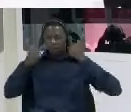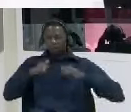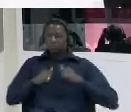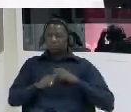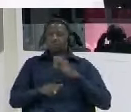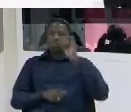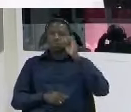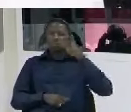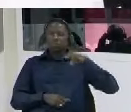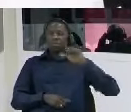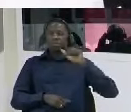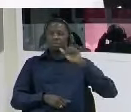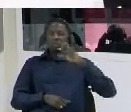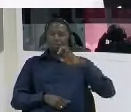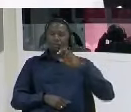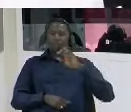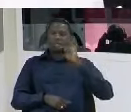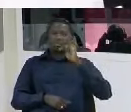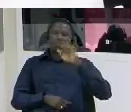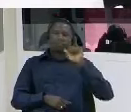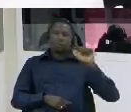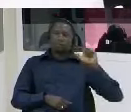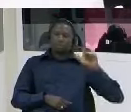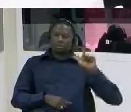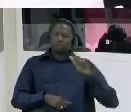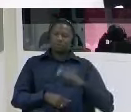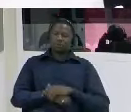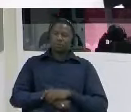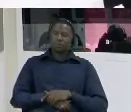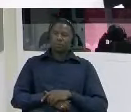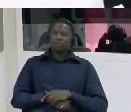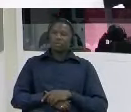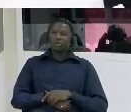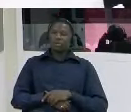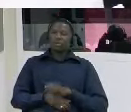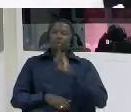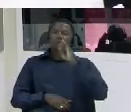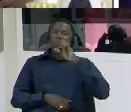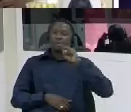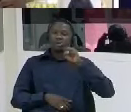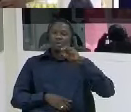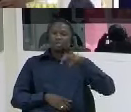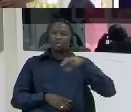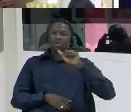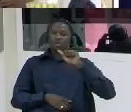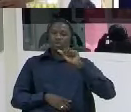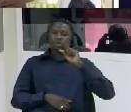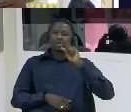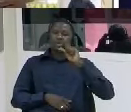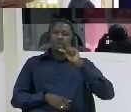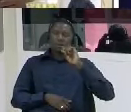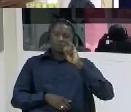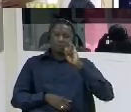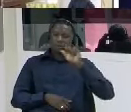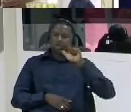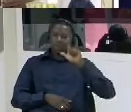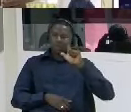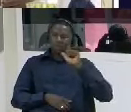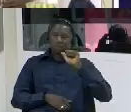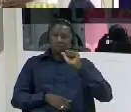omar fall is my like jammy was the one torturing him ismailer told him let me have your legs